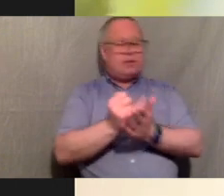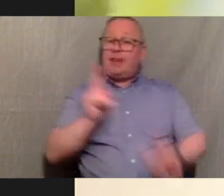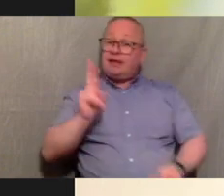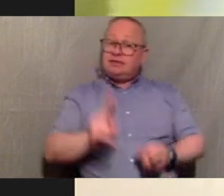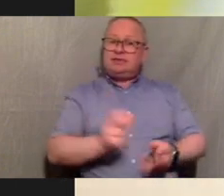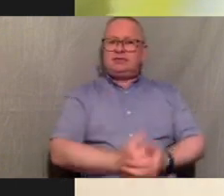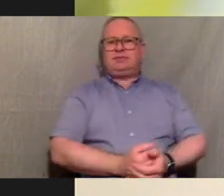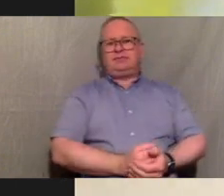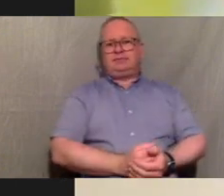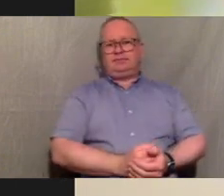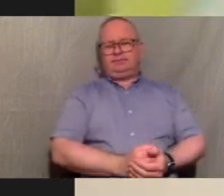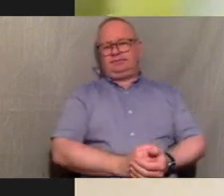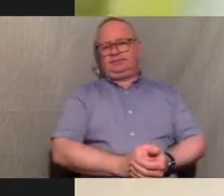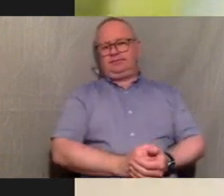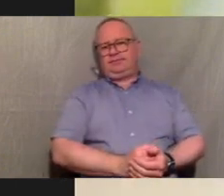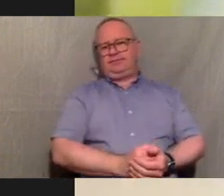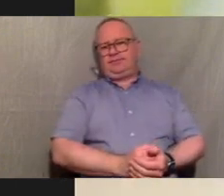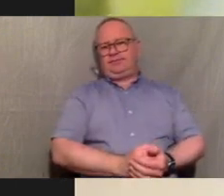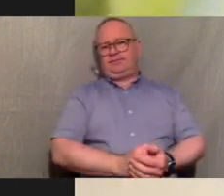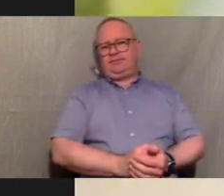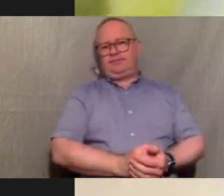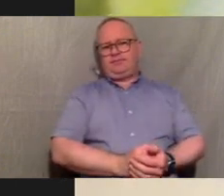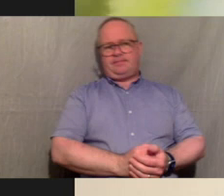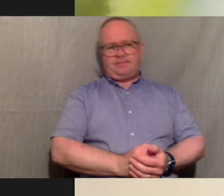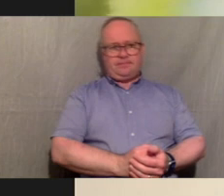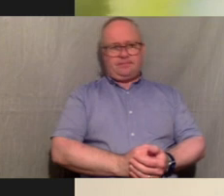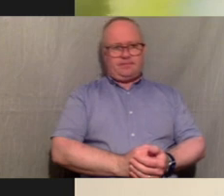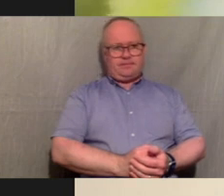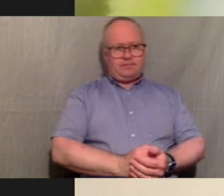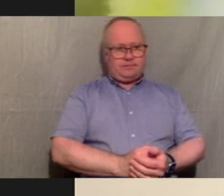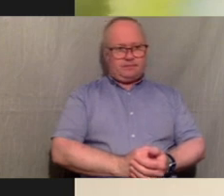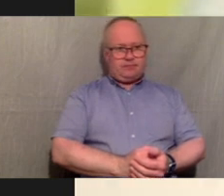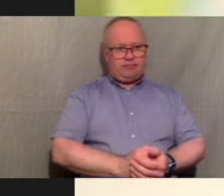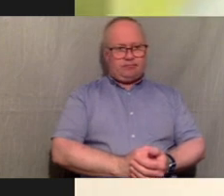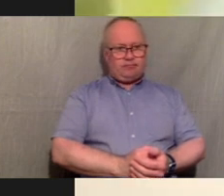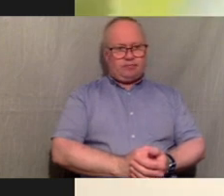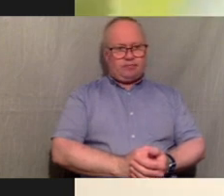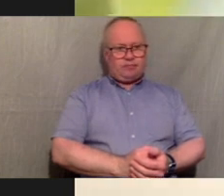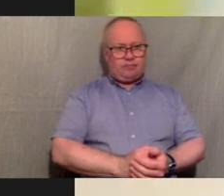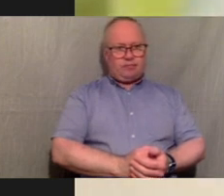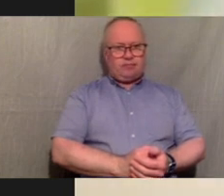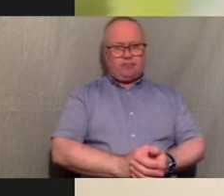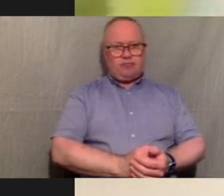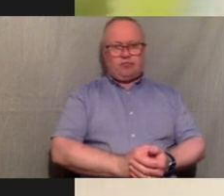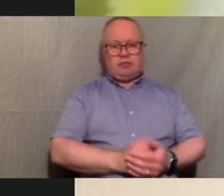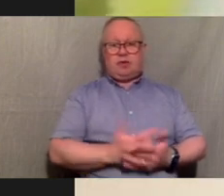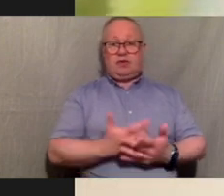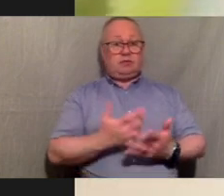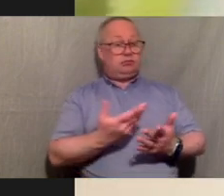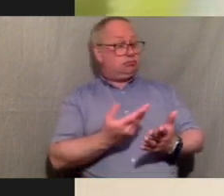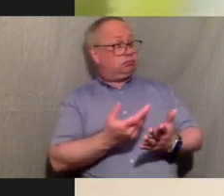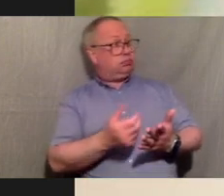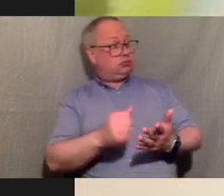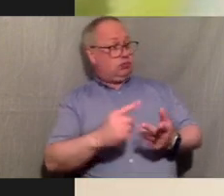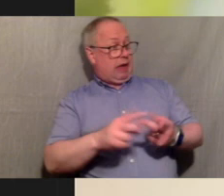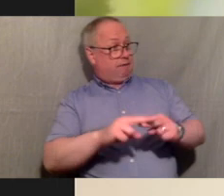you're attending there um but yeah so even if we were to get funding for that and the expertise that'd be a good thing